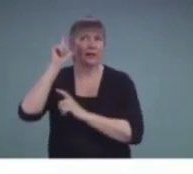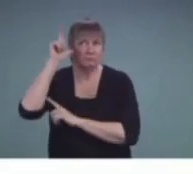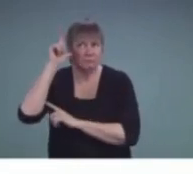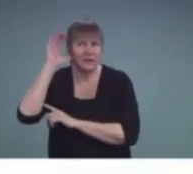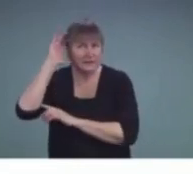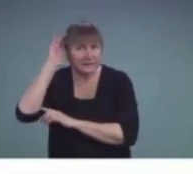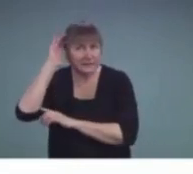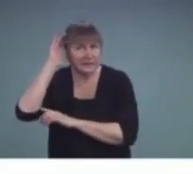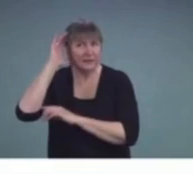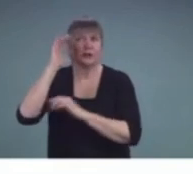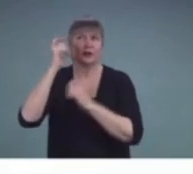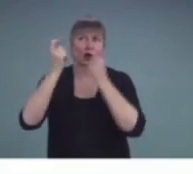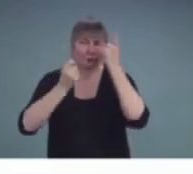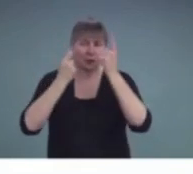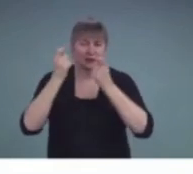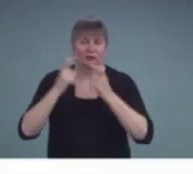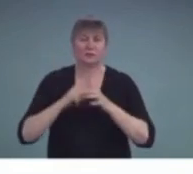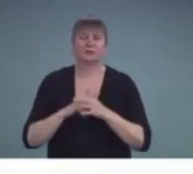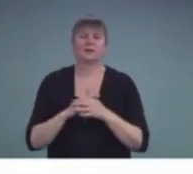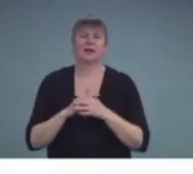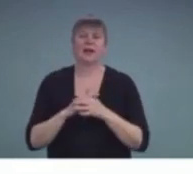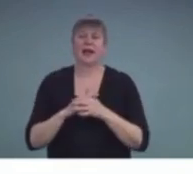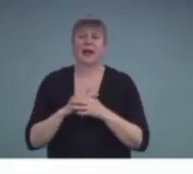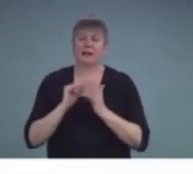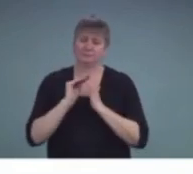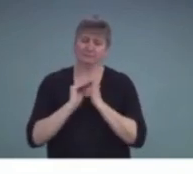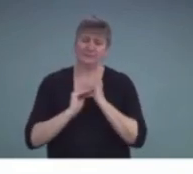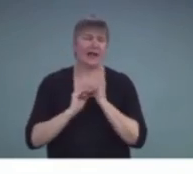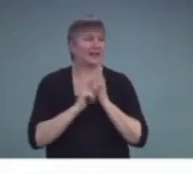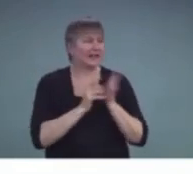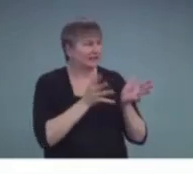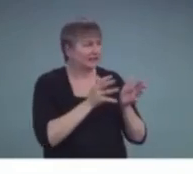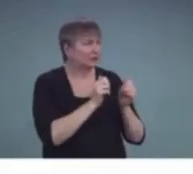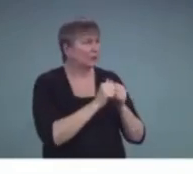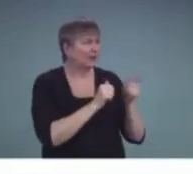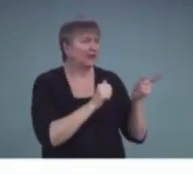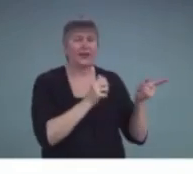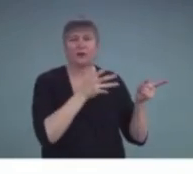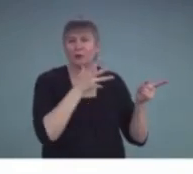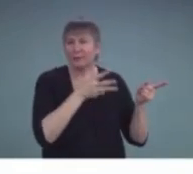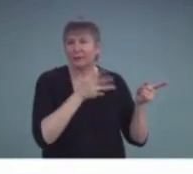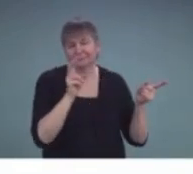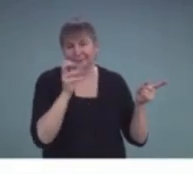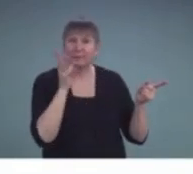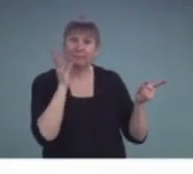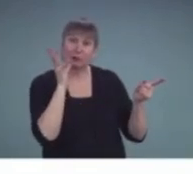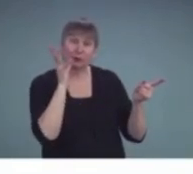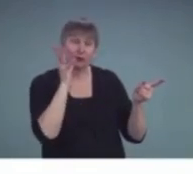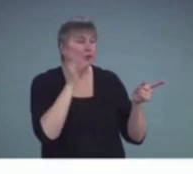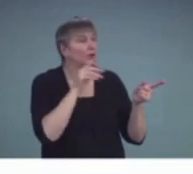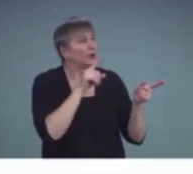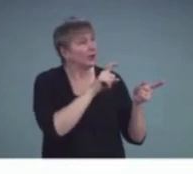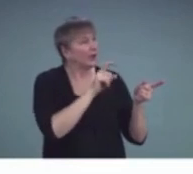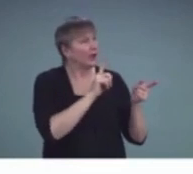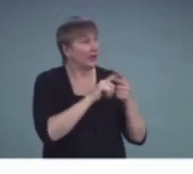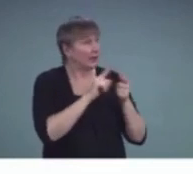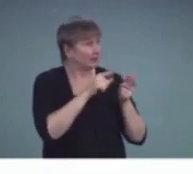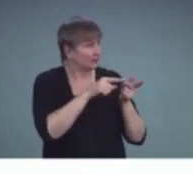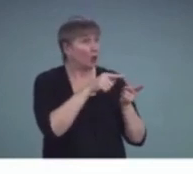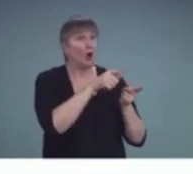over with the grandmother, the mother now. And during the summer, she did consult a pediatrician.